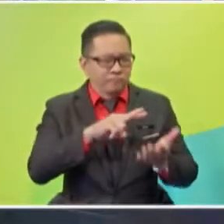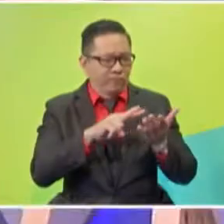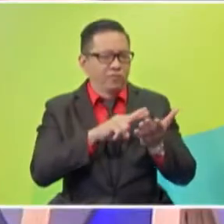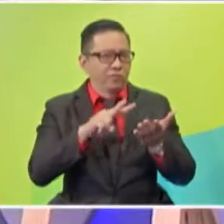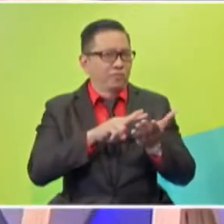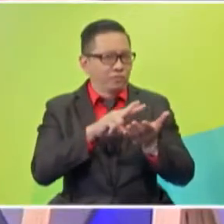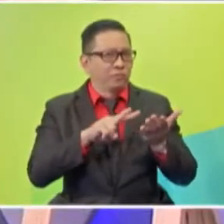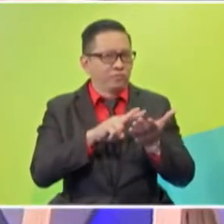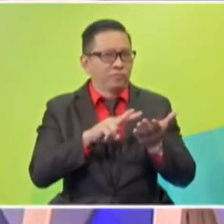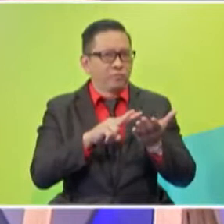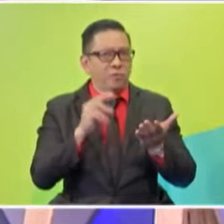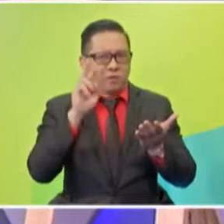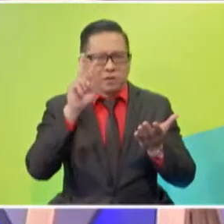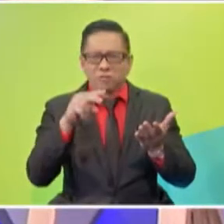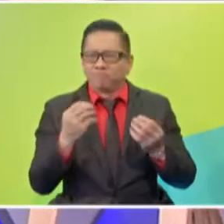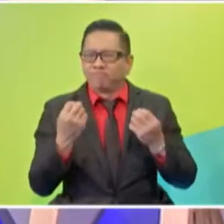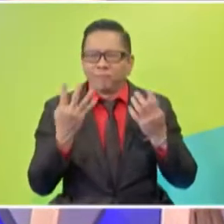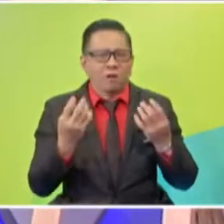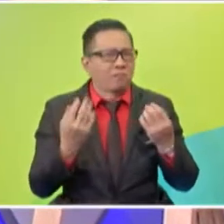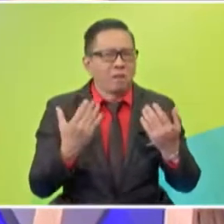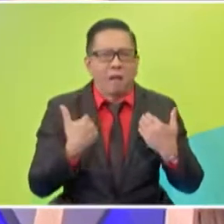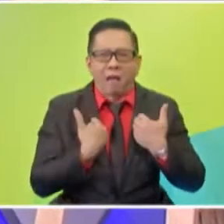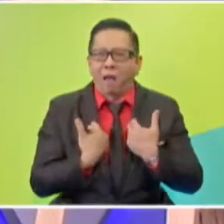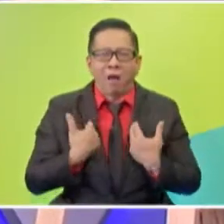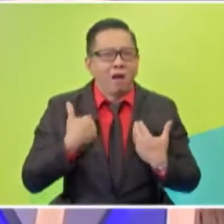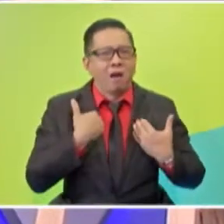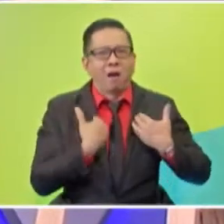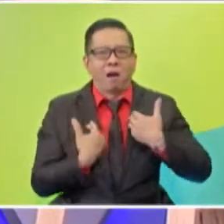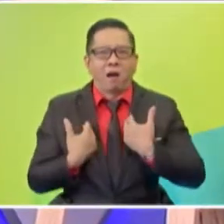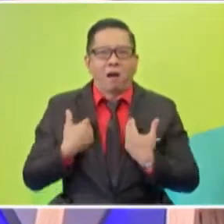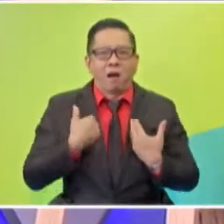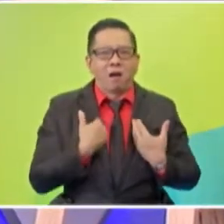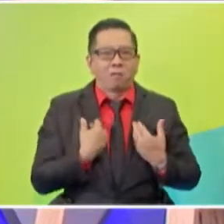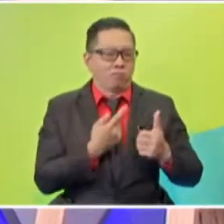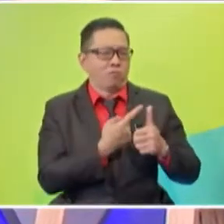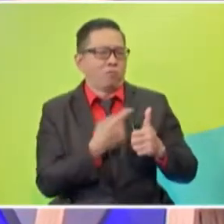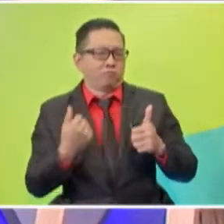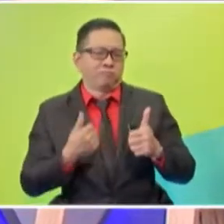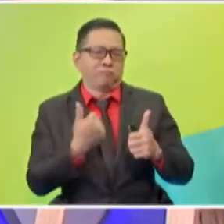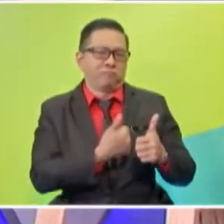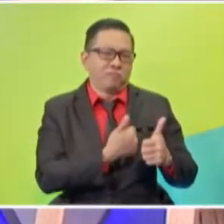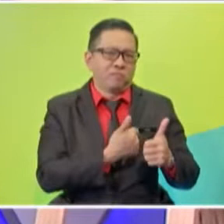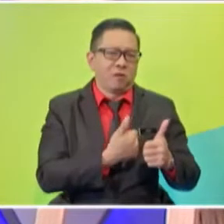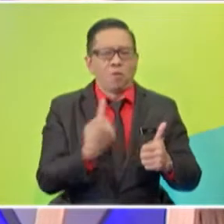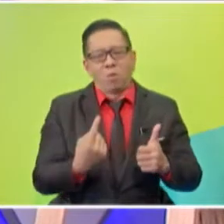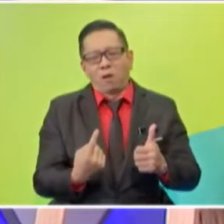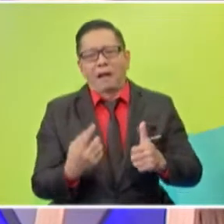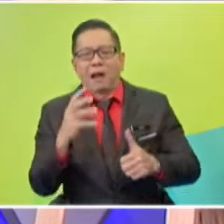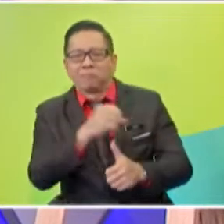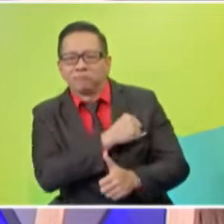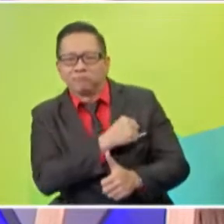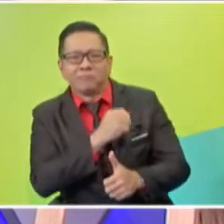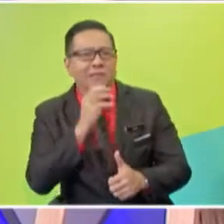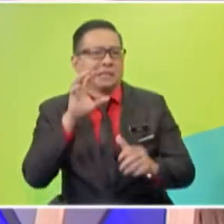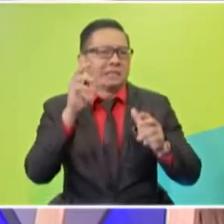now, we can see so many animals, right? Yes. So, we can see one animal chasing another, and one was eating